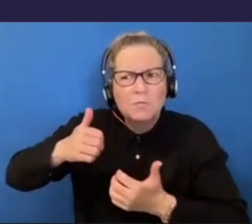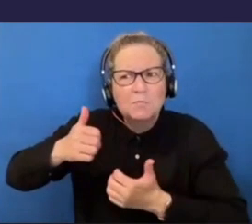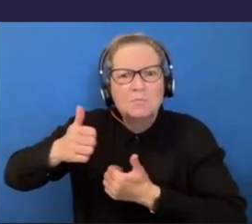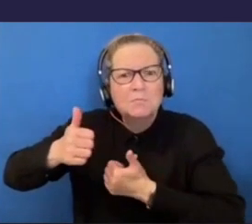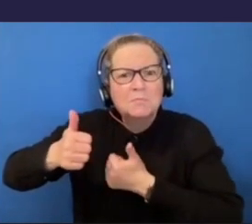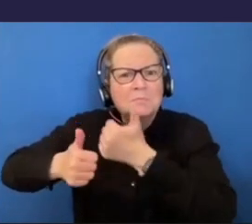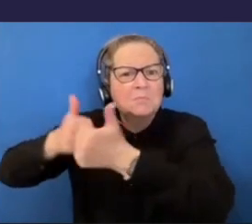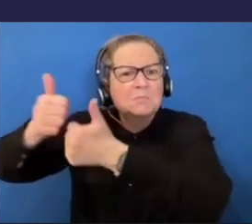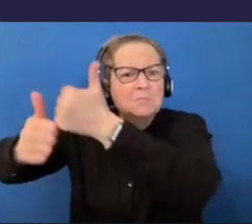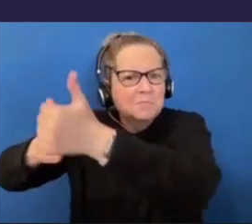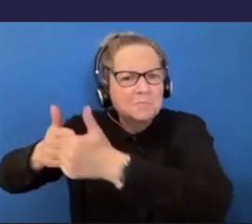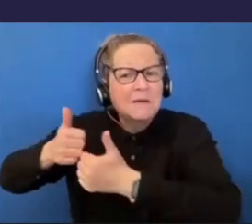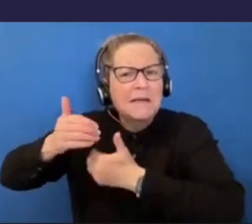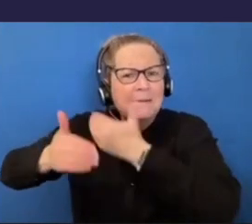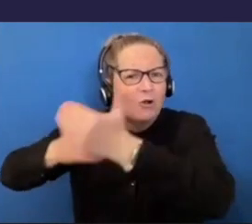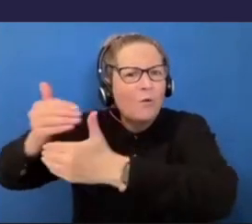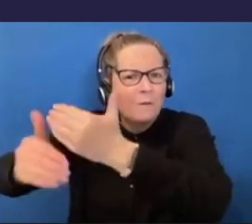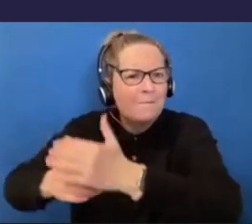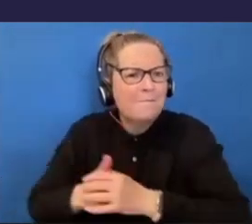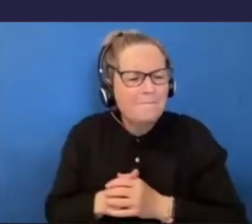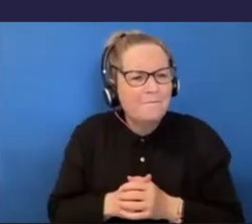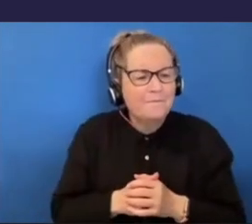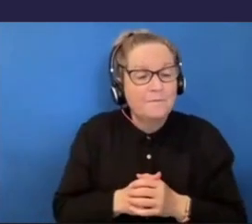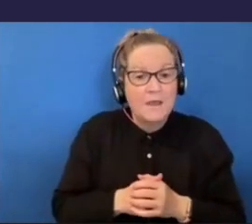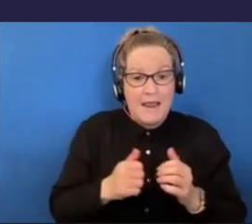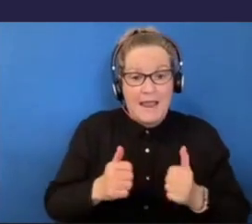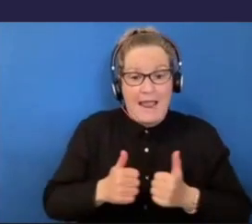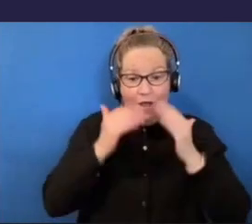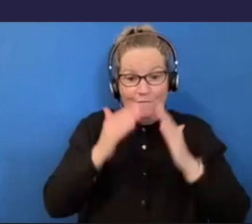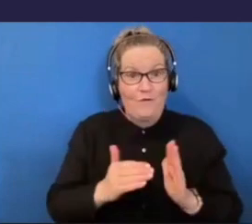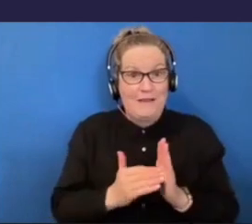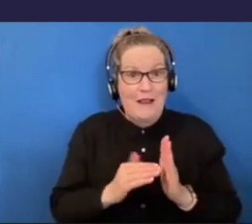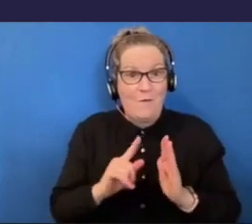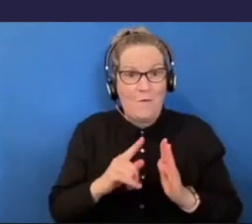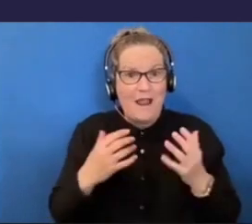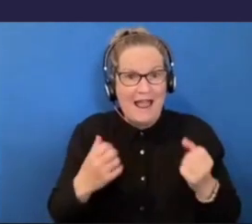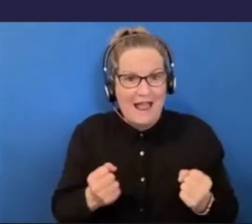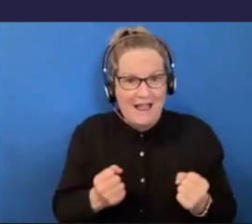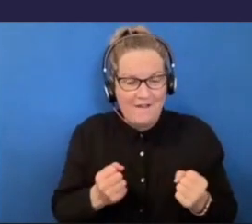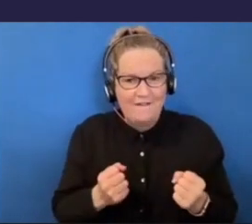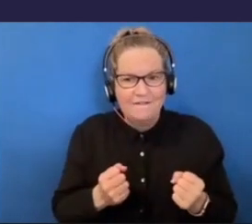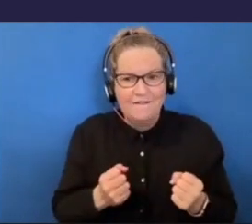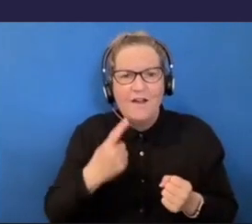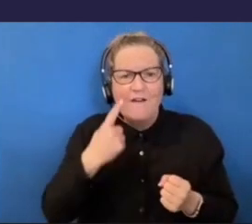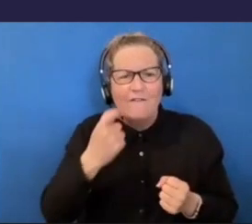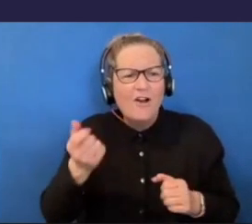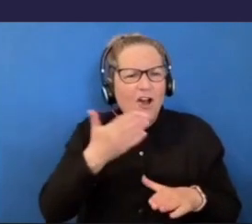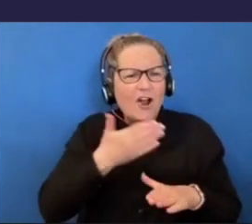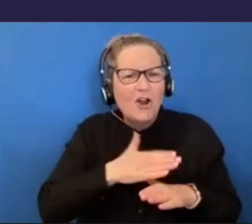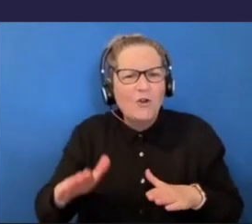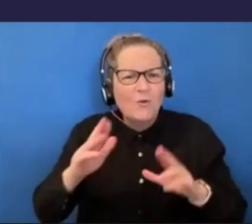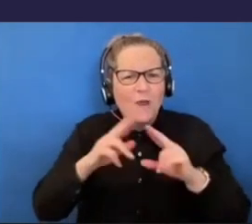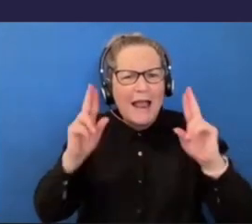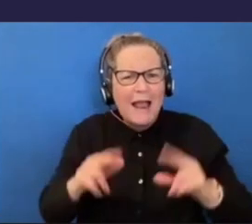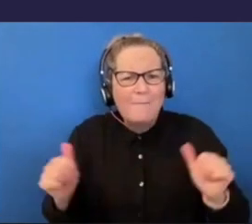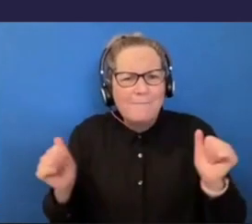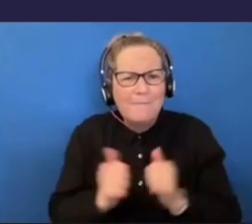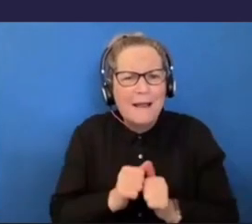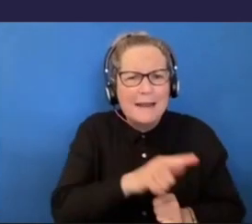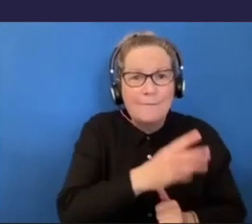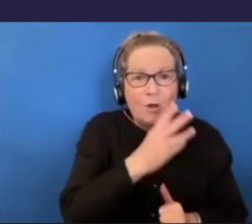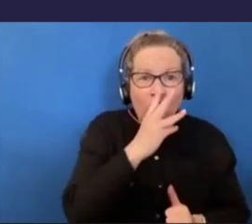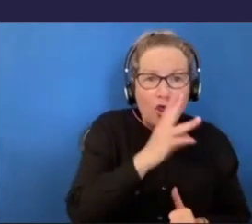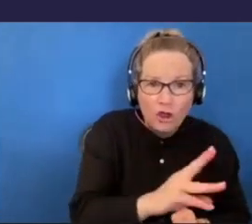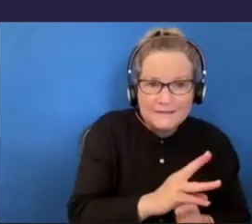One focus that we have at the moment as Jacob's circle of support is to look for a new housemate for Jacob. Jacob's a 30 year old man. He's